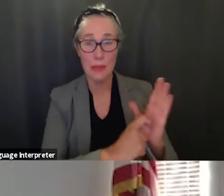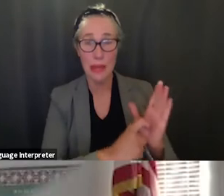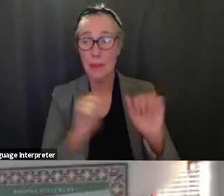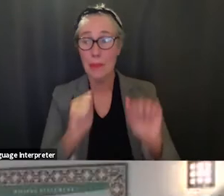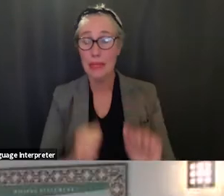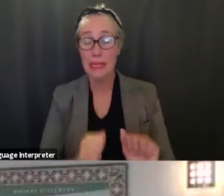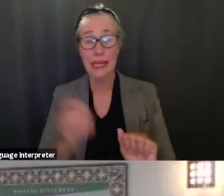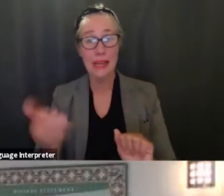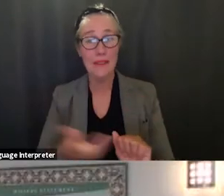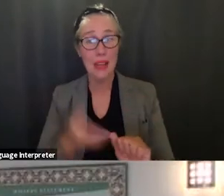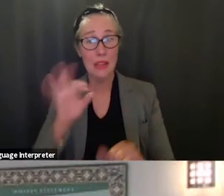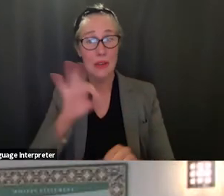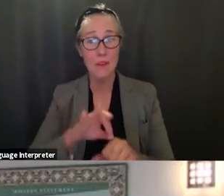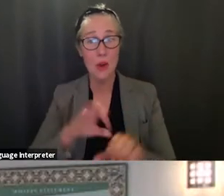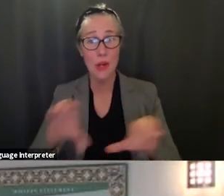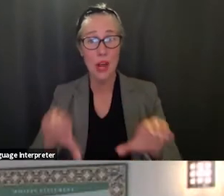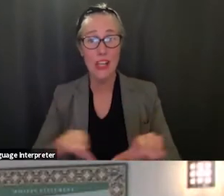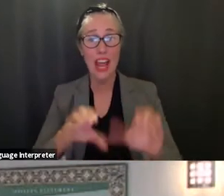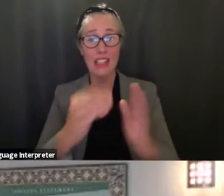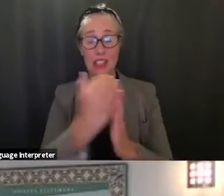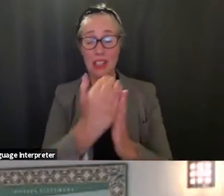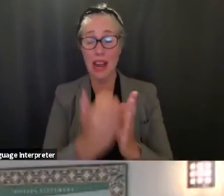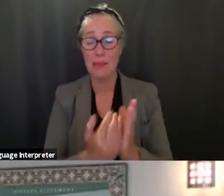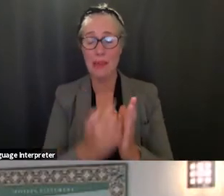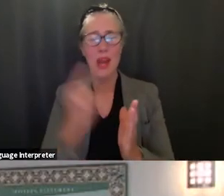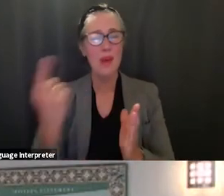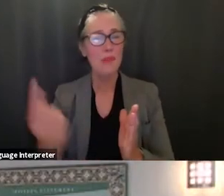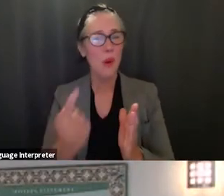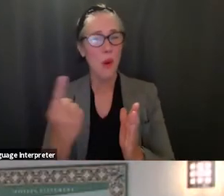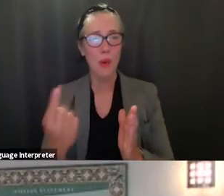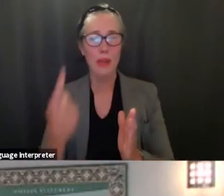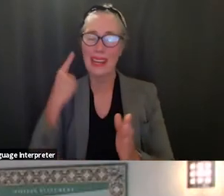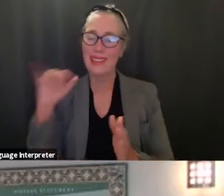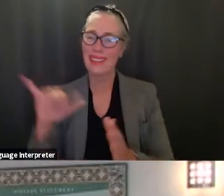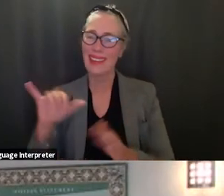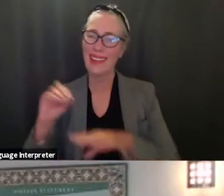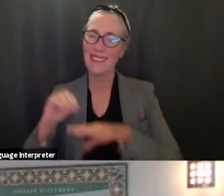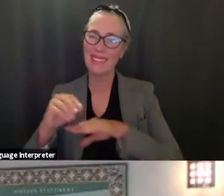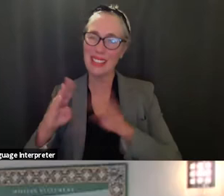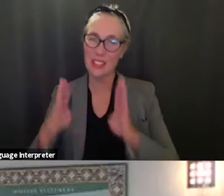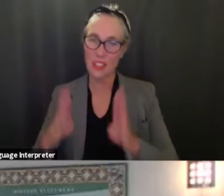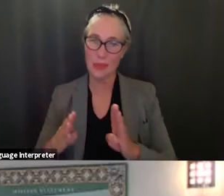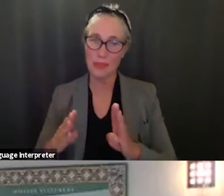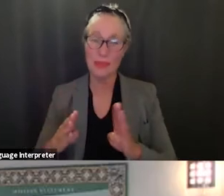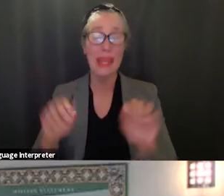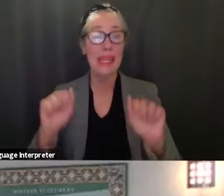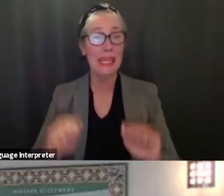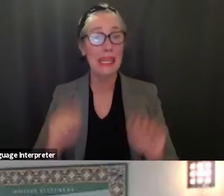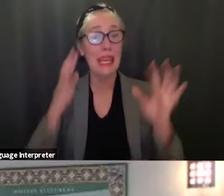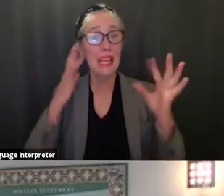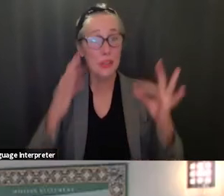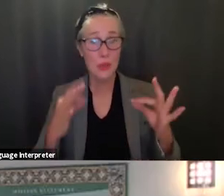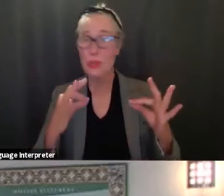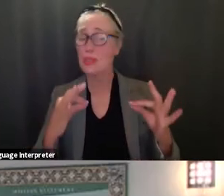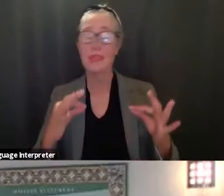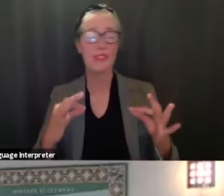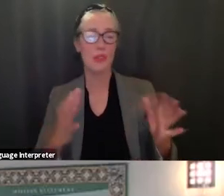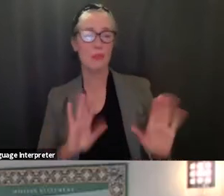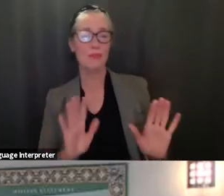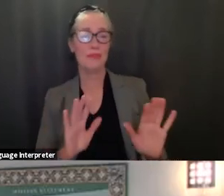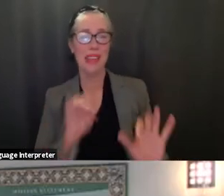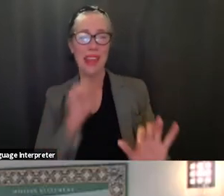action items but only in an advisory capacity and he can always choose to not vote on an item